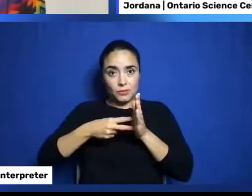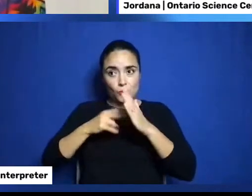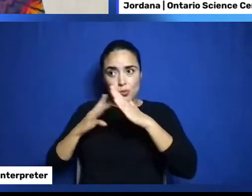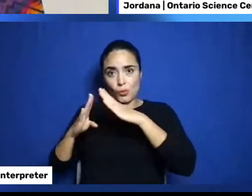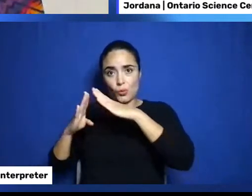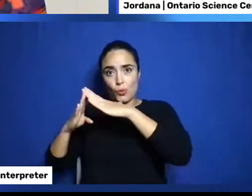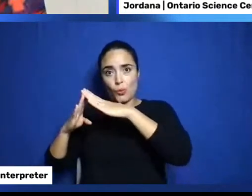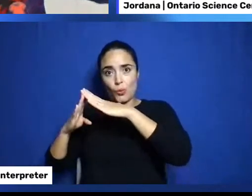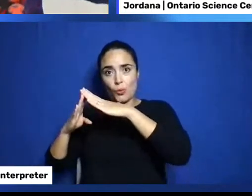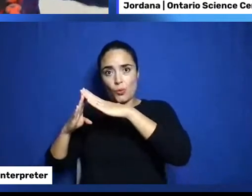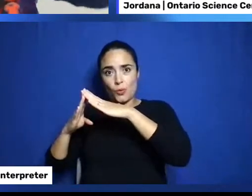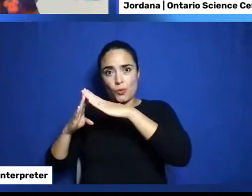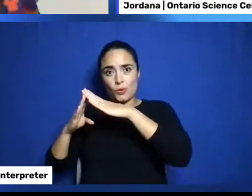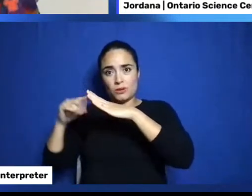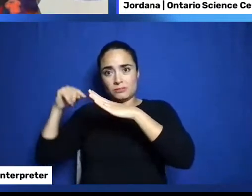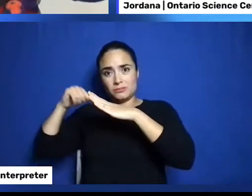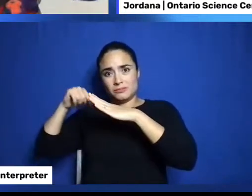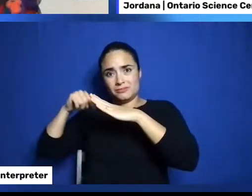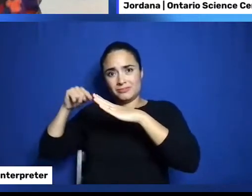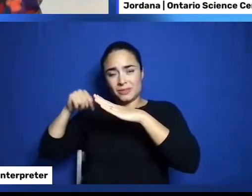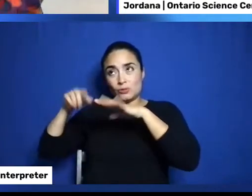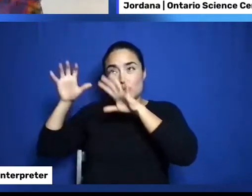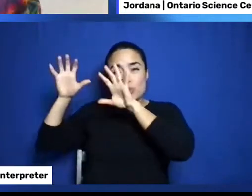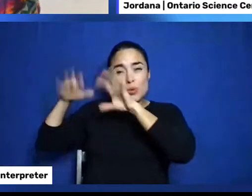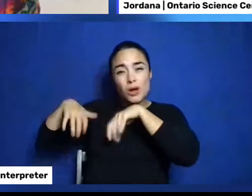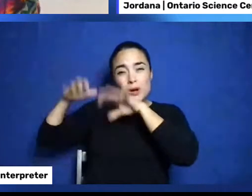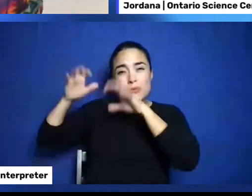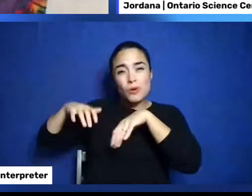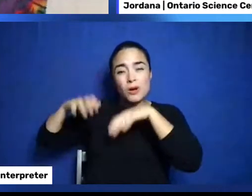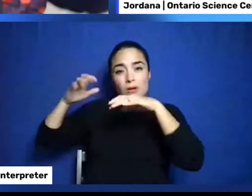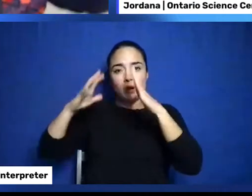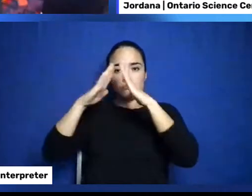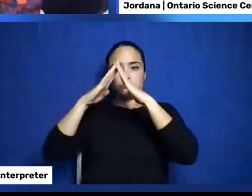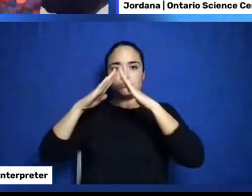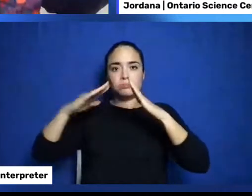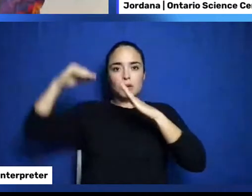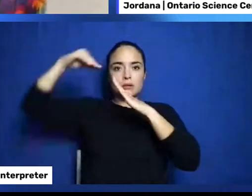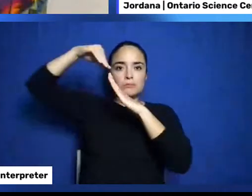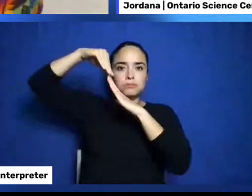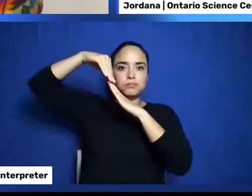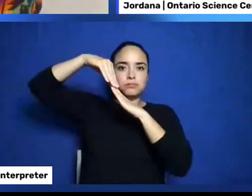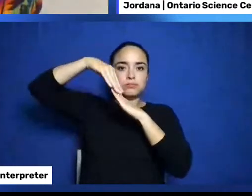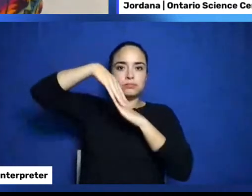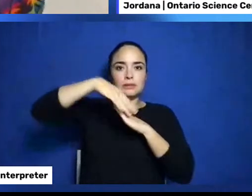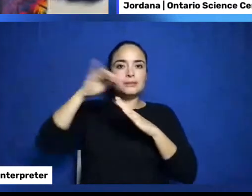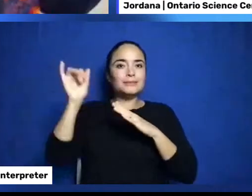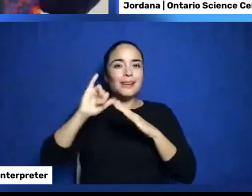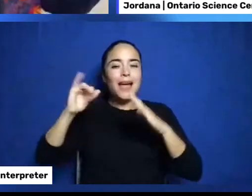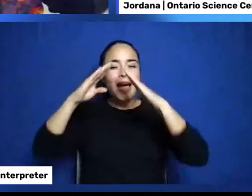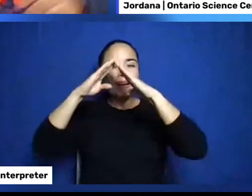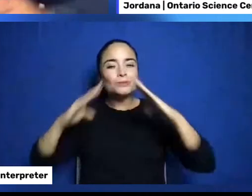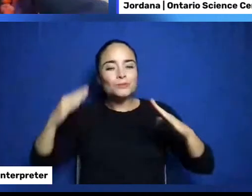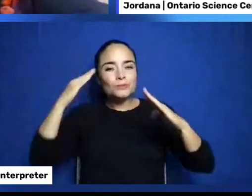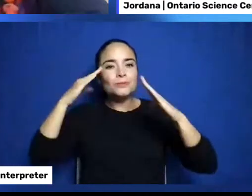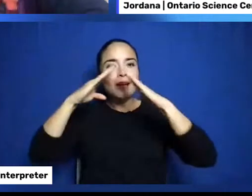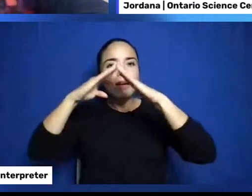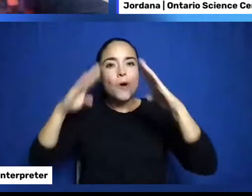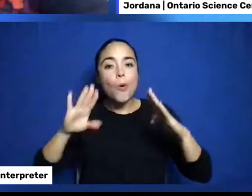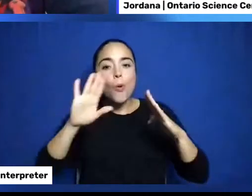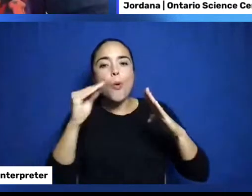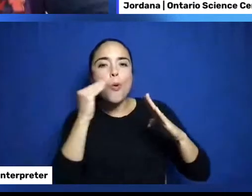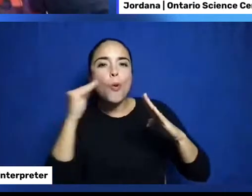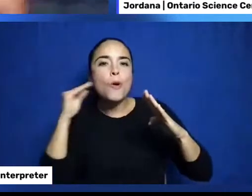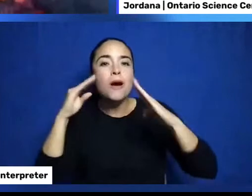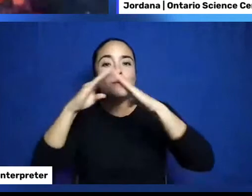think a lot of roofs. A lot of houses. Have a pointed roof. So, the rain could fall off the sides. And, the snow can fall off the sides.